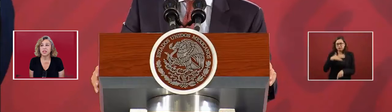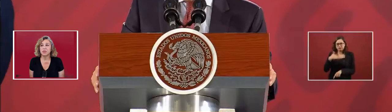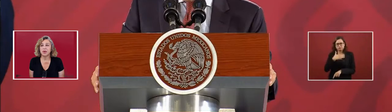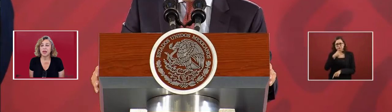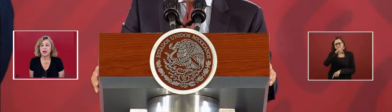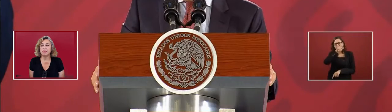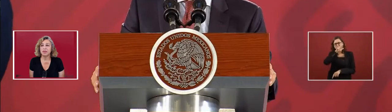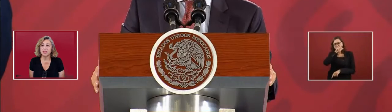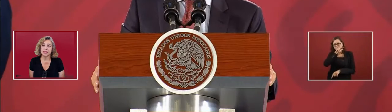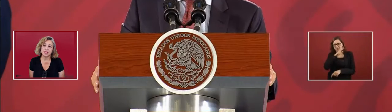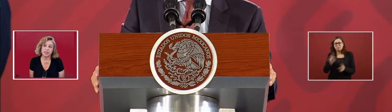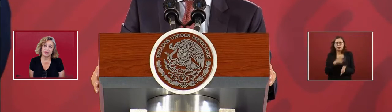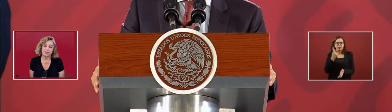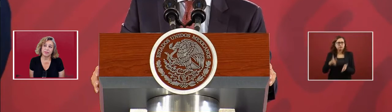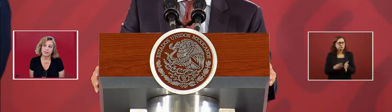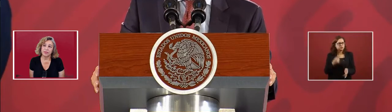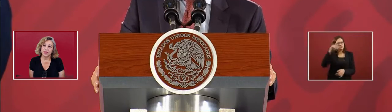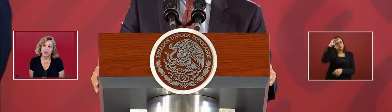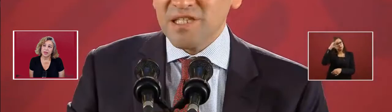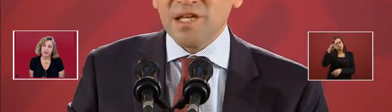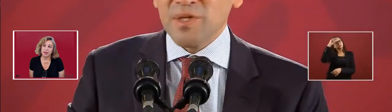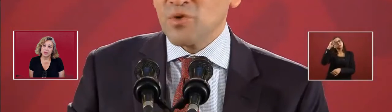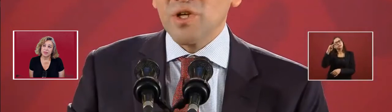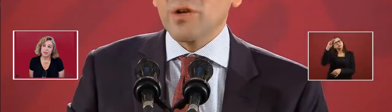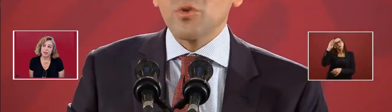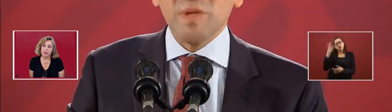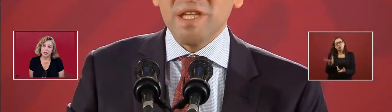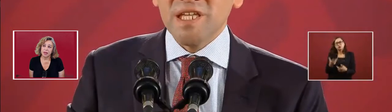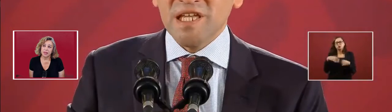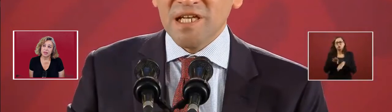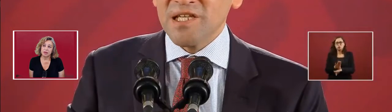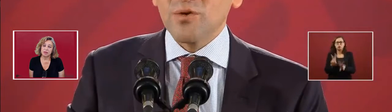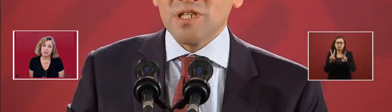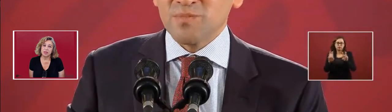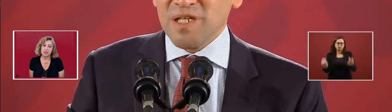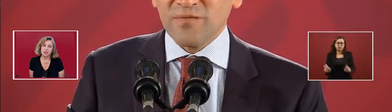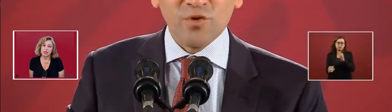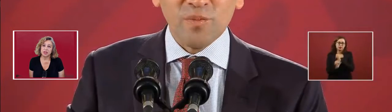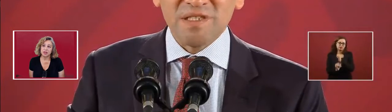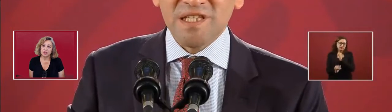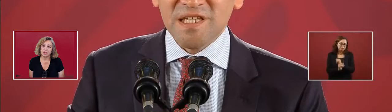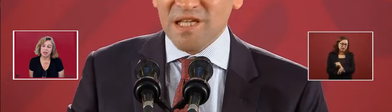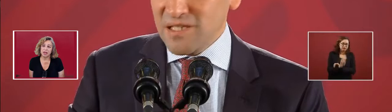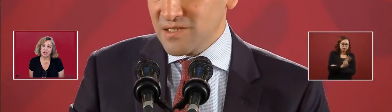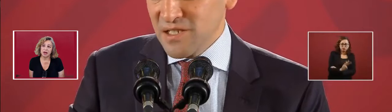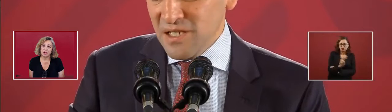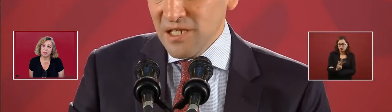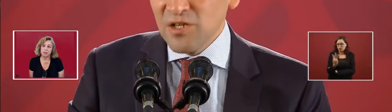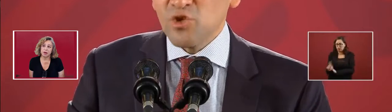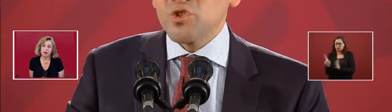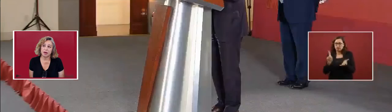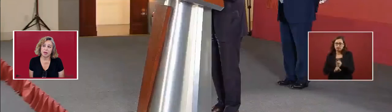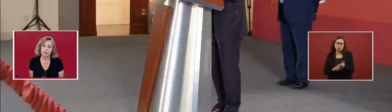question that we have has to do with digital economy.